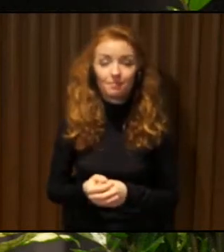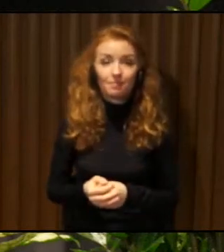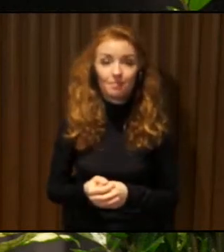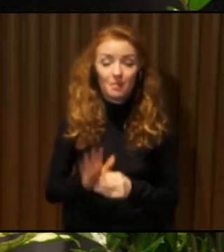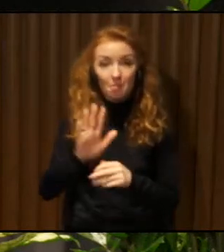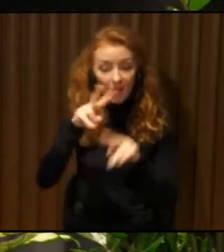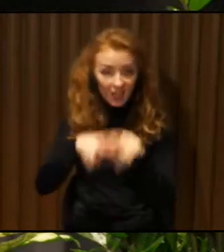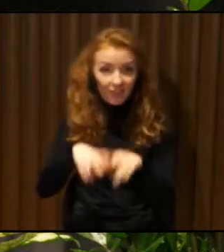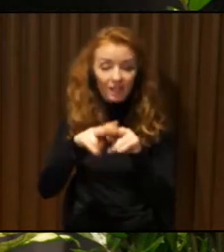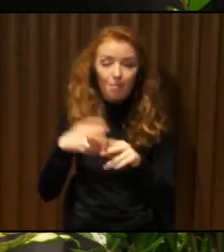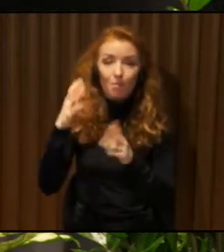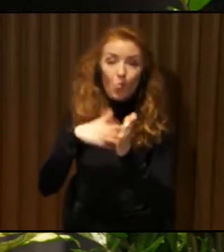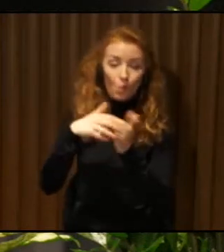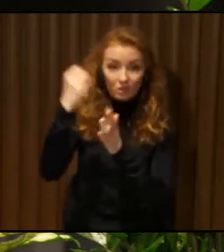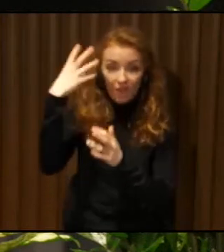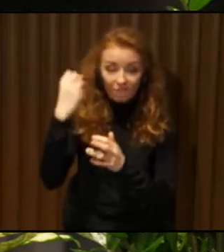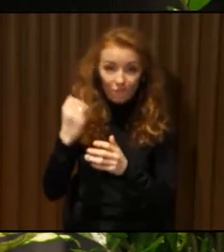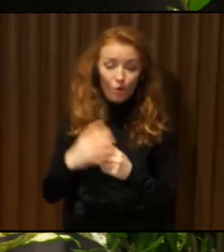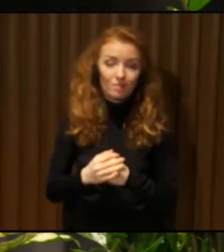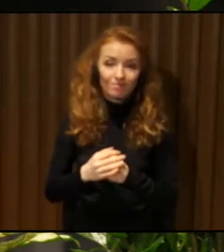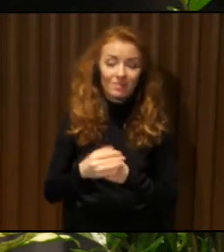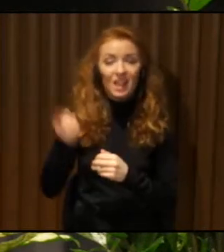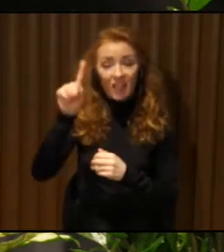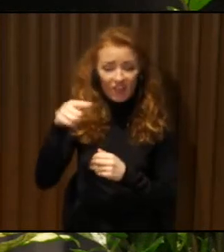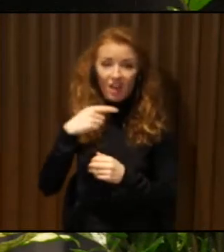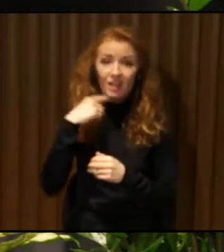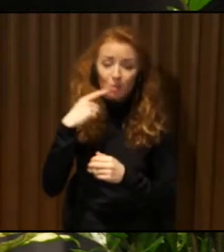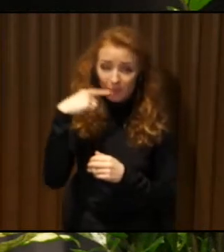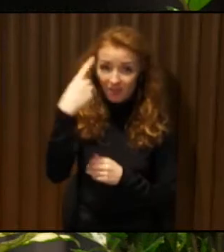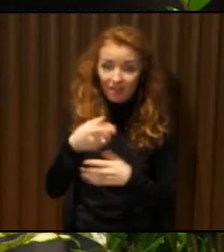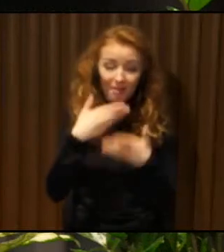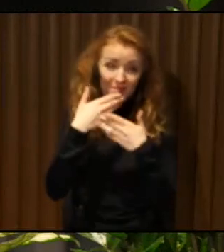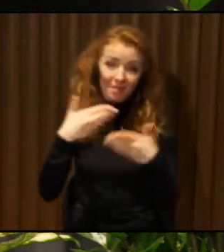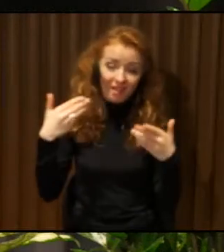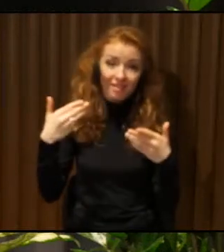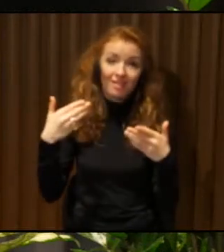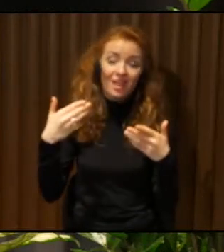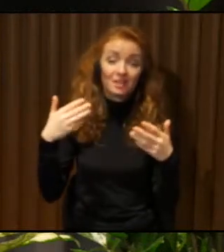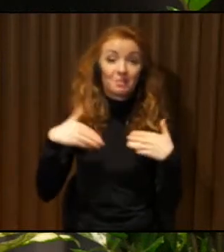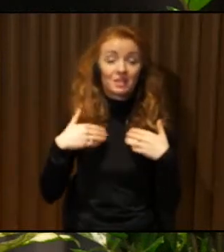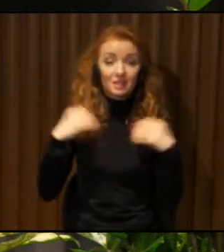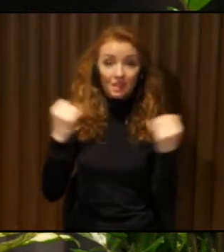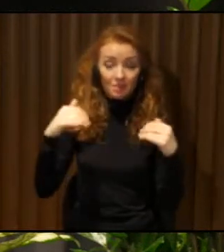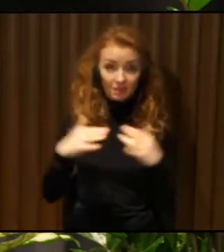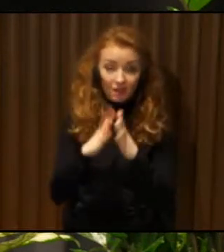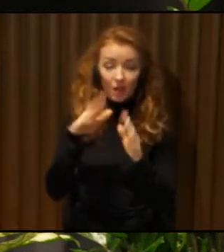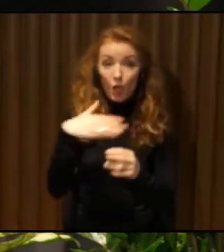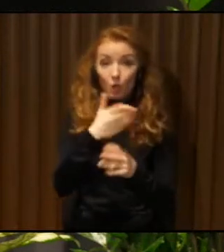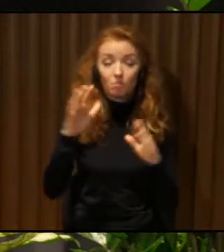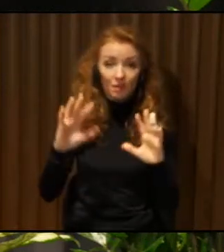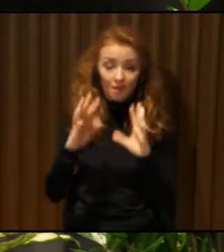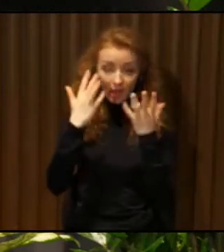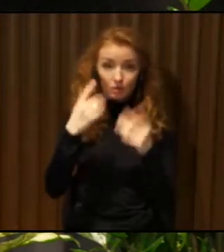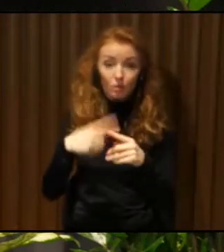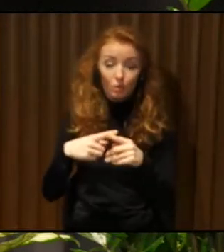I'm happy to say good luck to you and Merry Christmas. Thank you. You made us more happy that there are